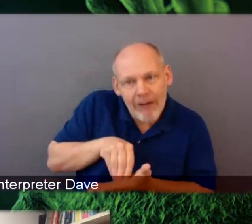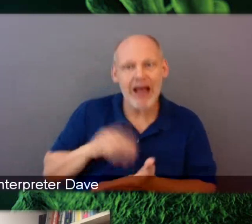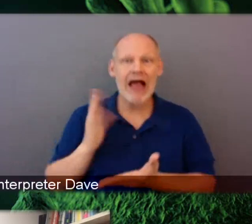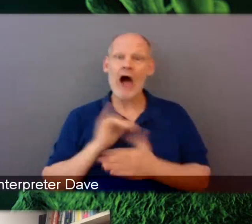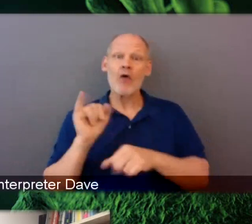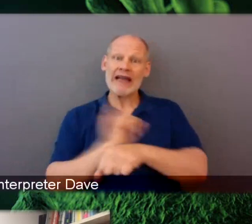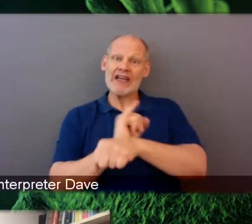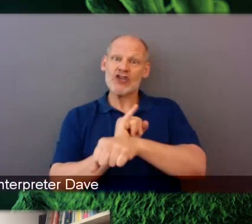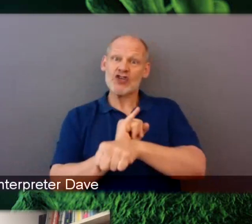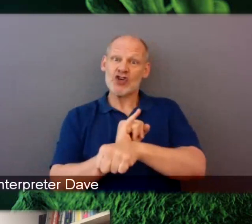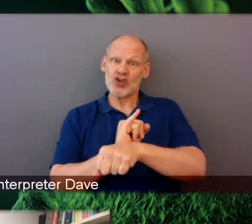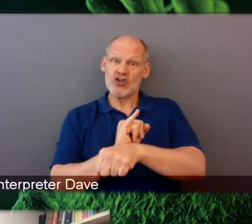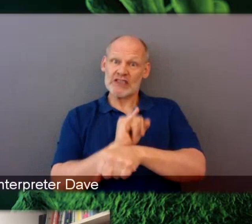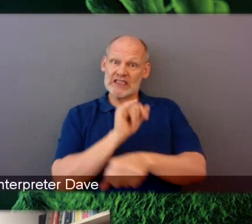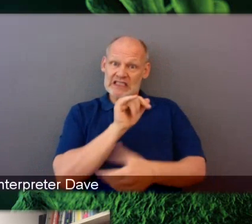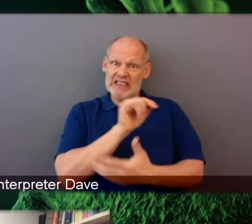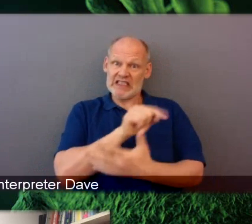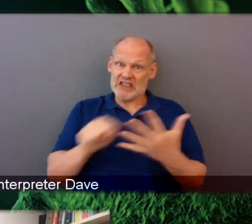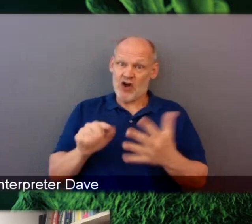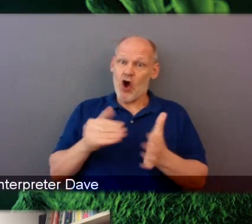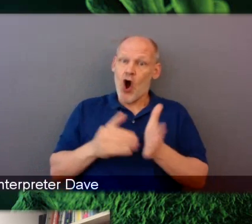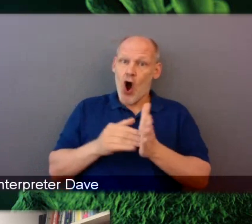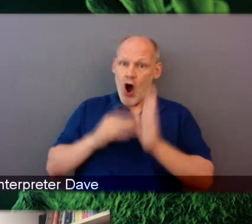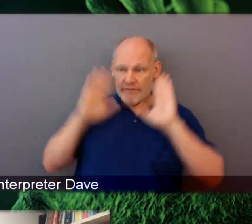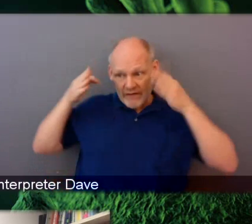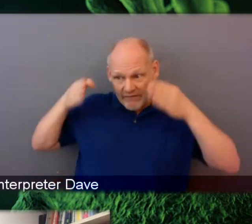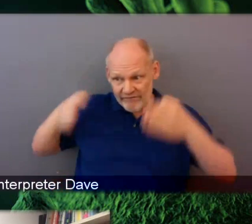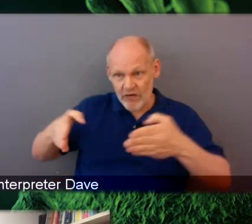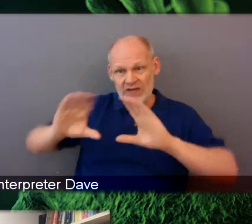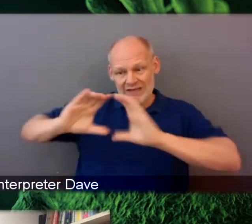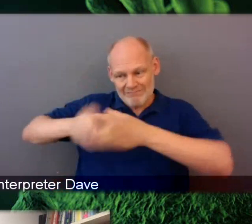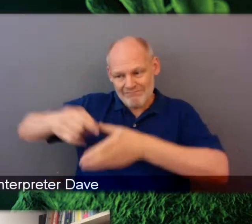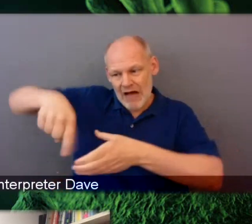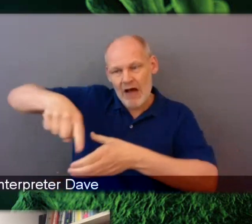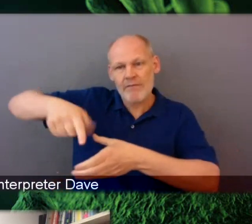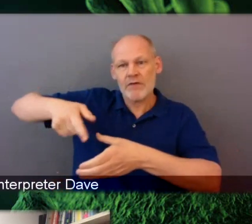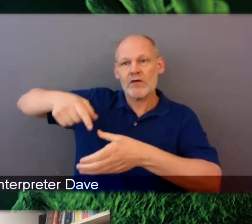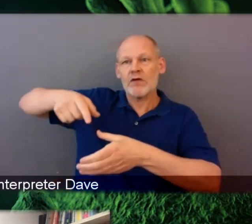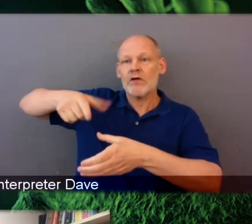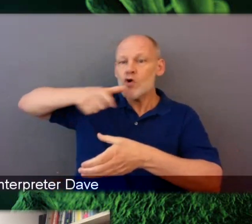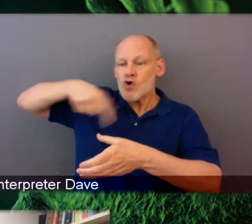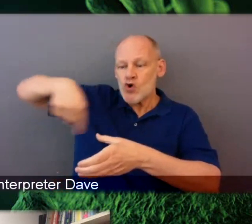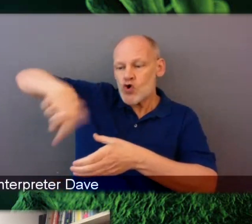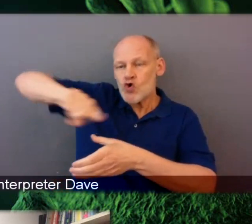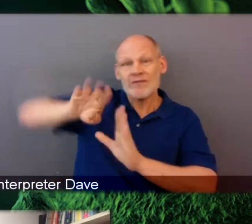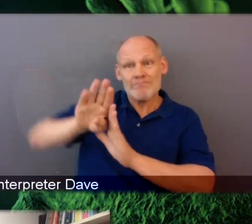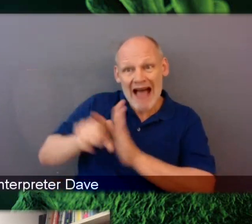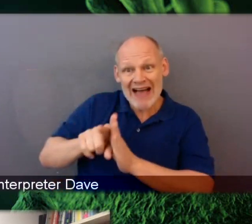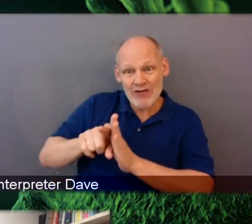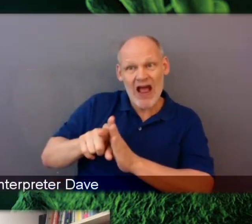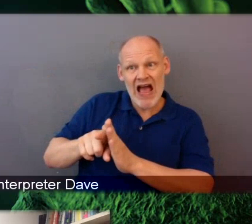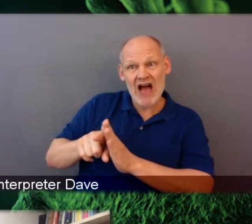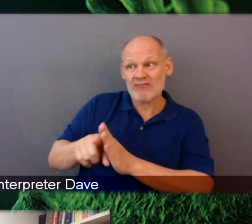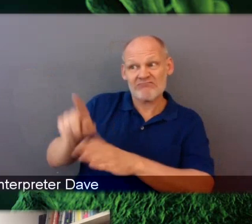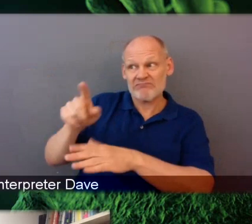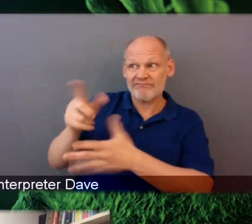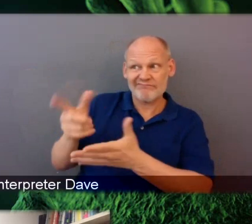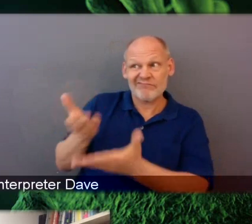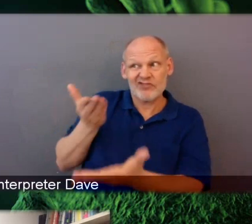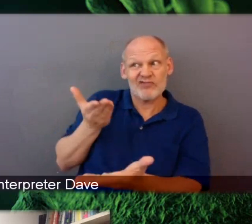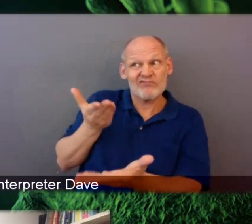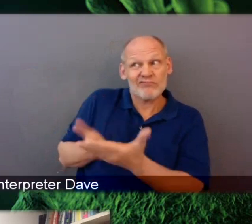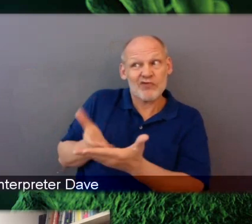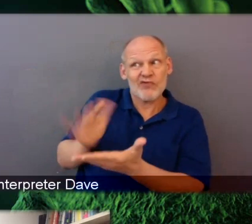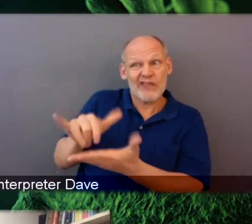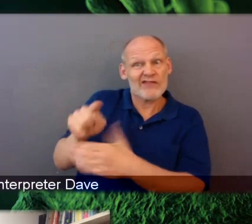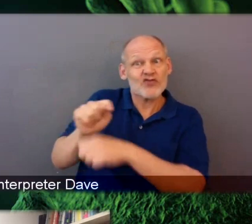often been underestimated or systematically excluded from science. And we recognize the incredible energy and talent and insight that these students